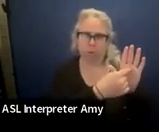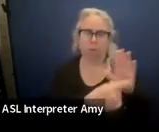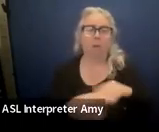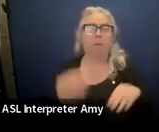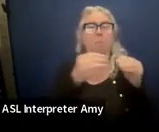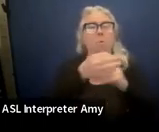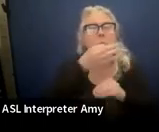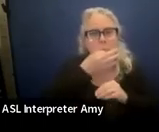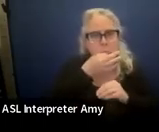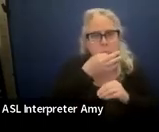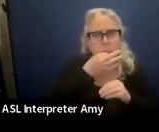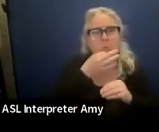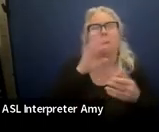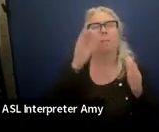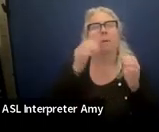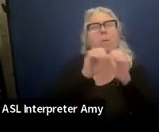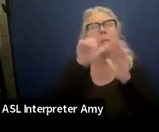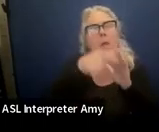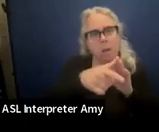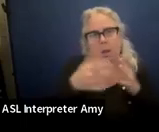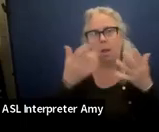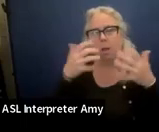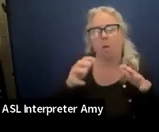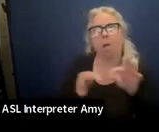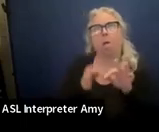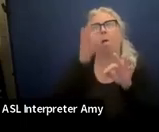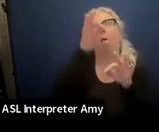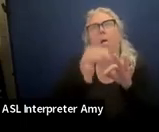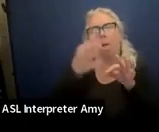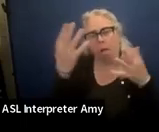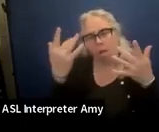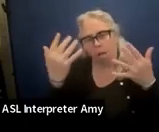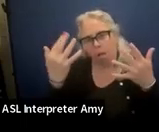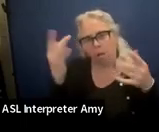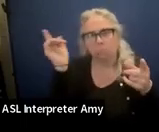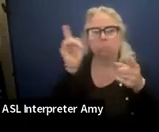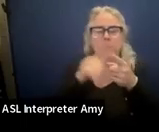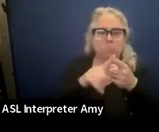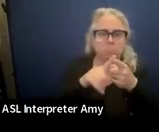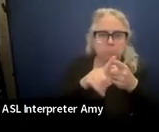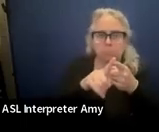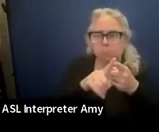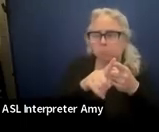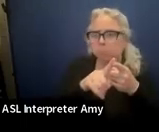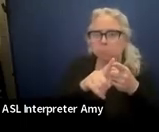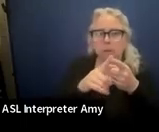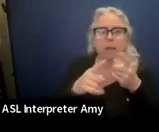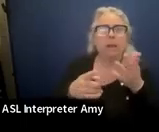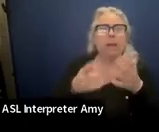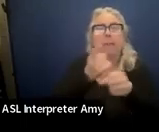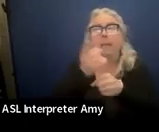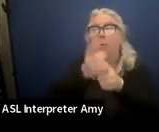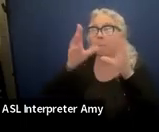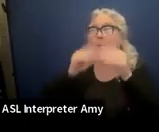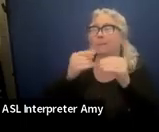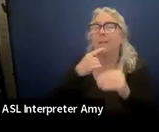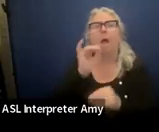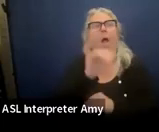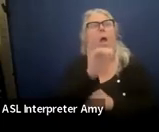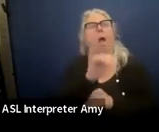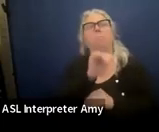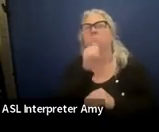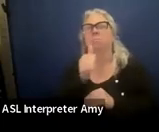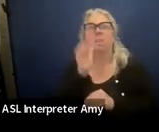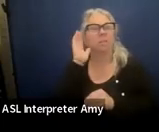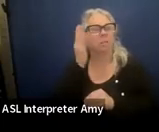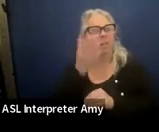than later, right? You don't want to wait until, you know, it's the annual meeting to say, oh, this doesn't seem